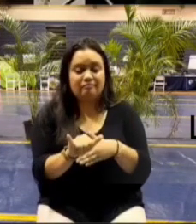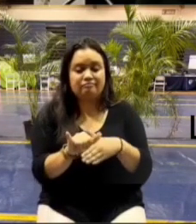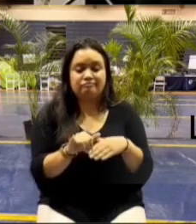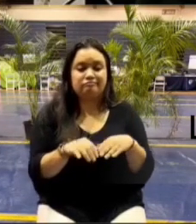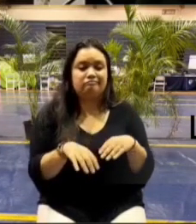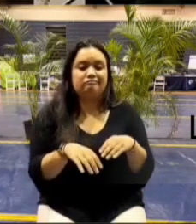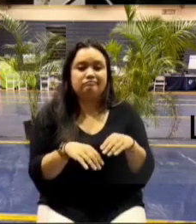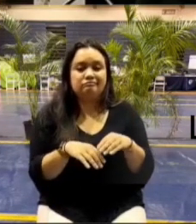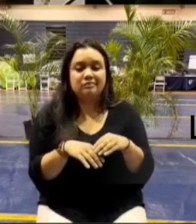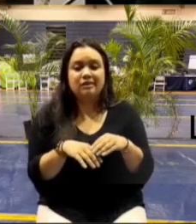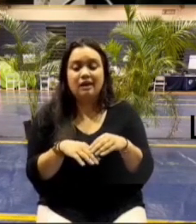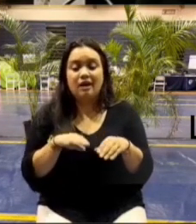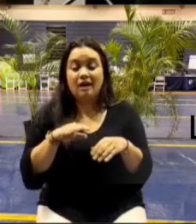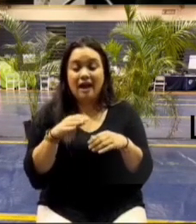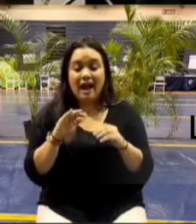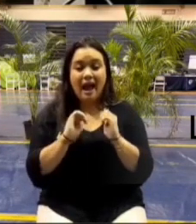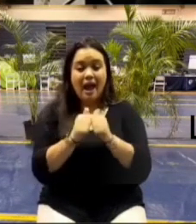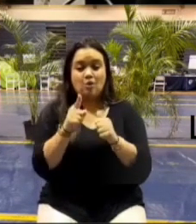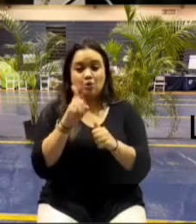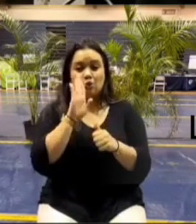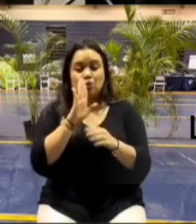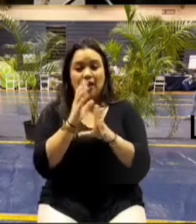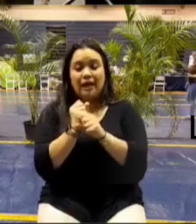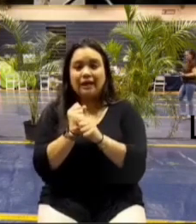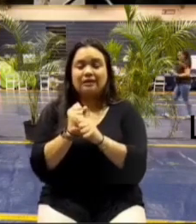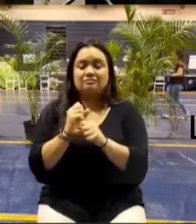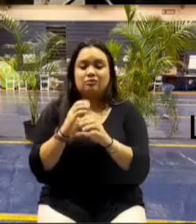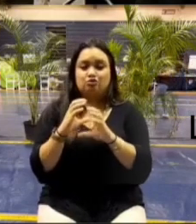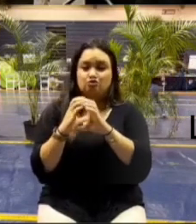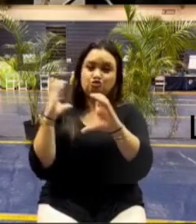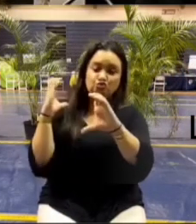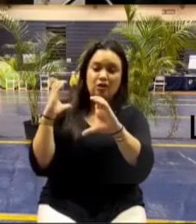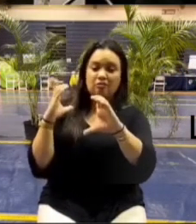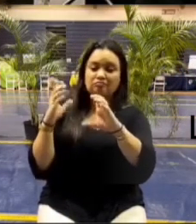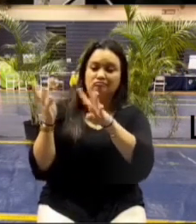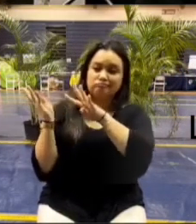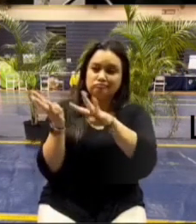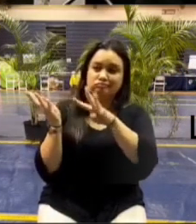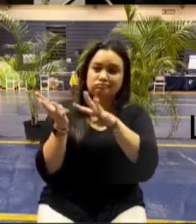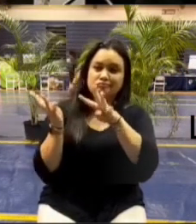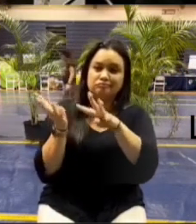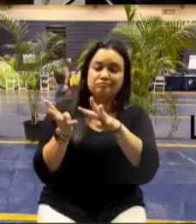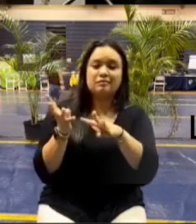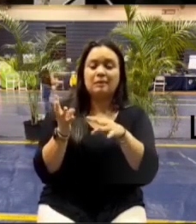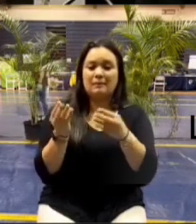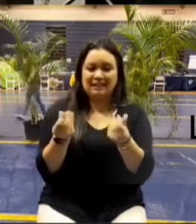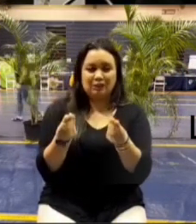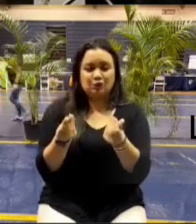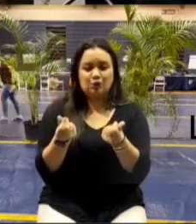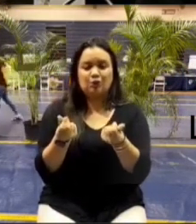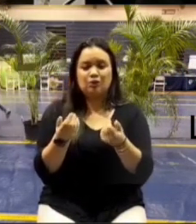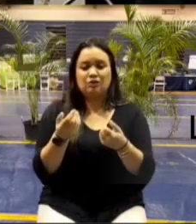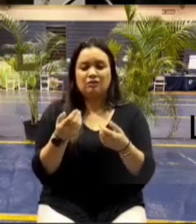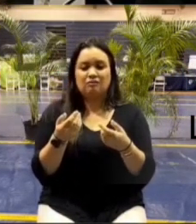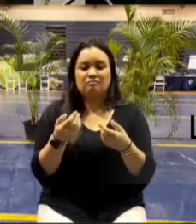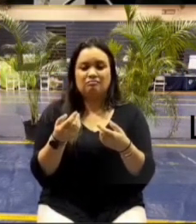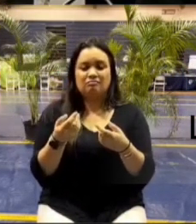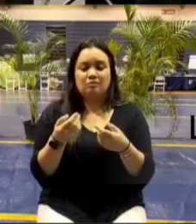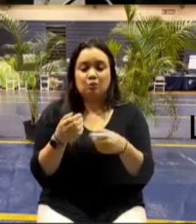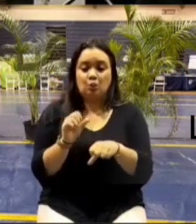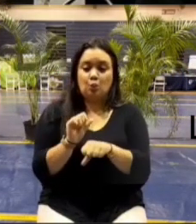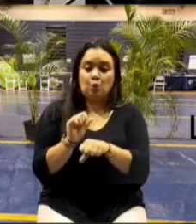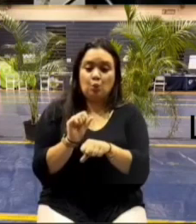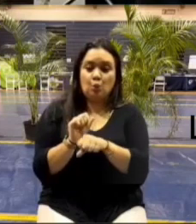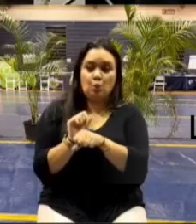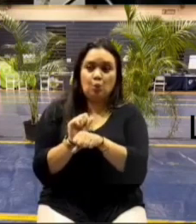how you're gonna get a truck loaded with material around working around all